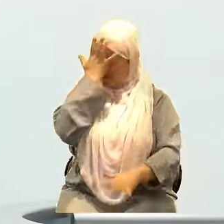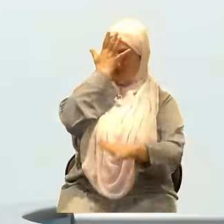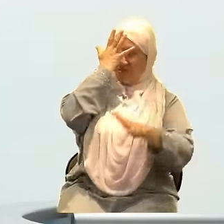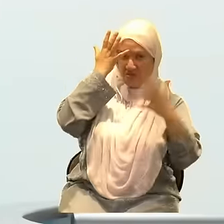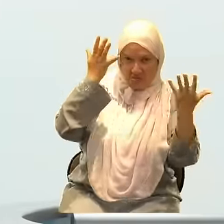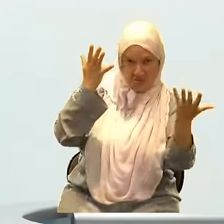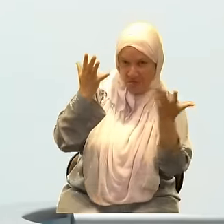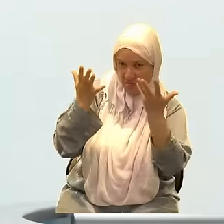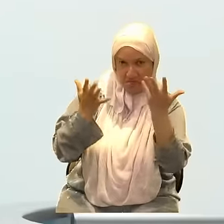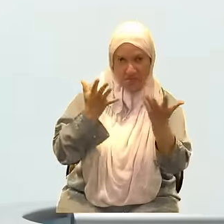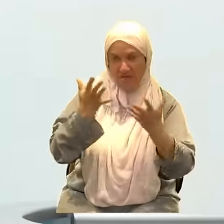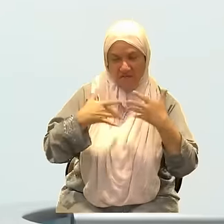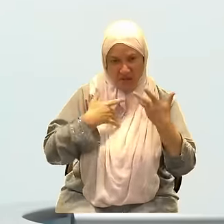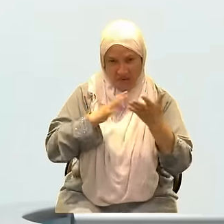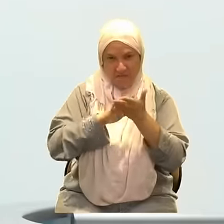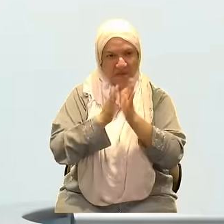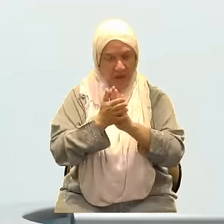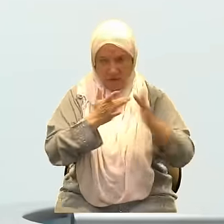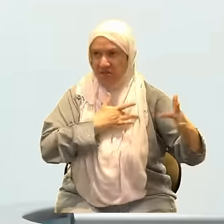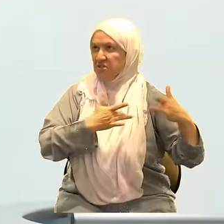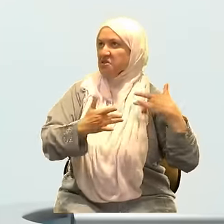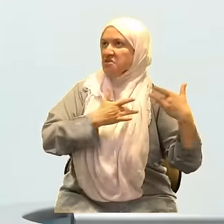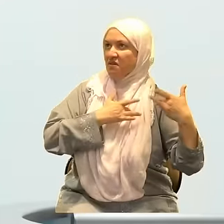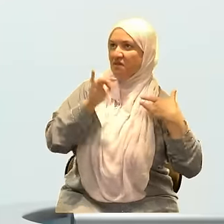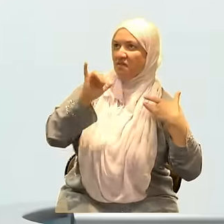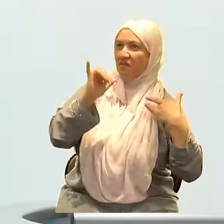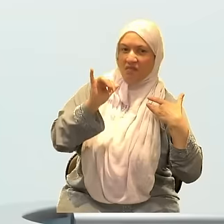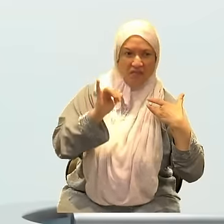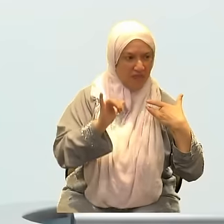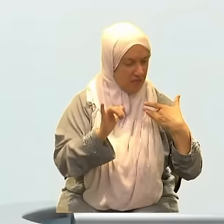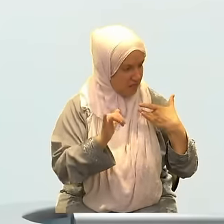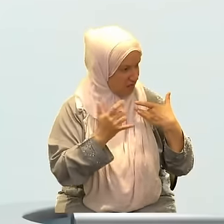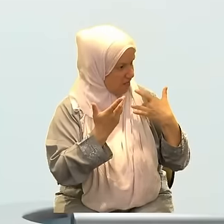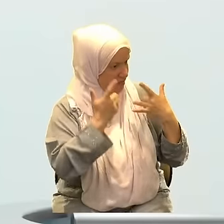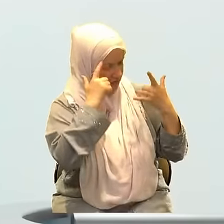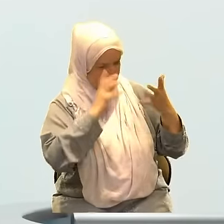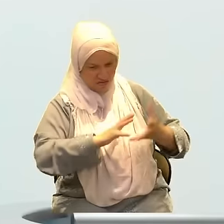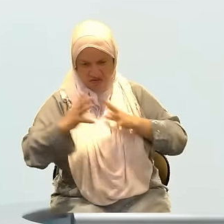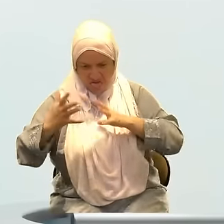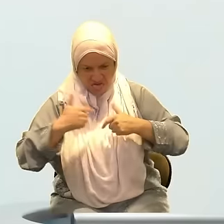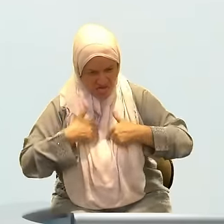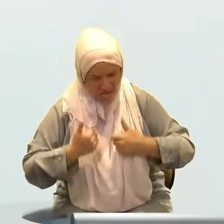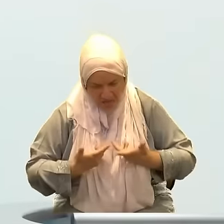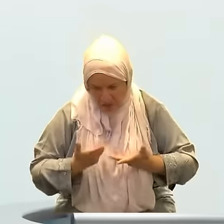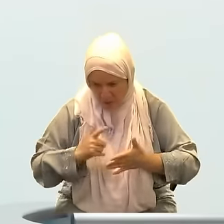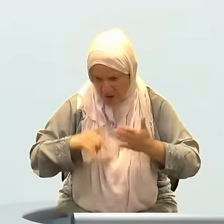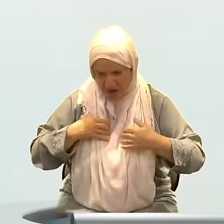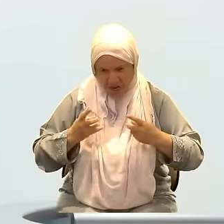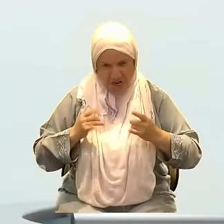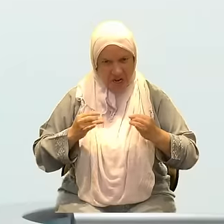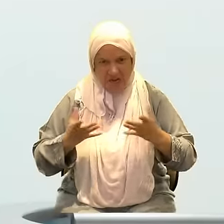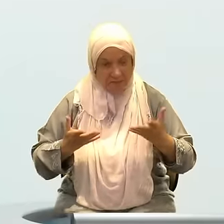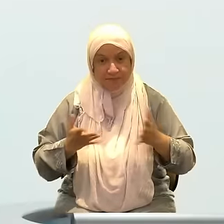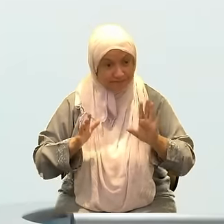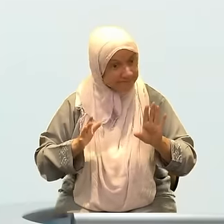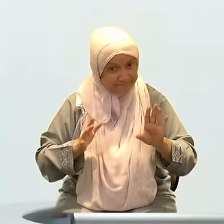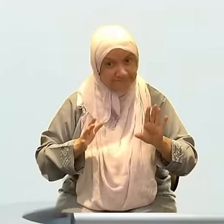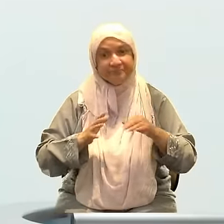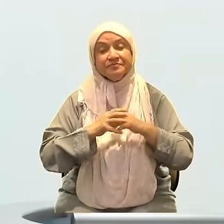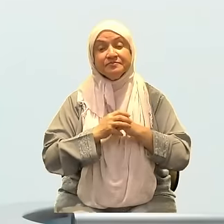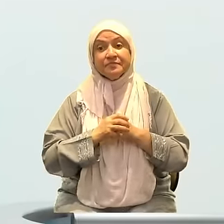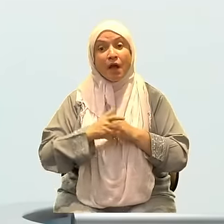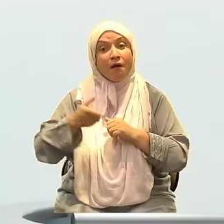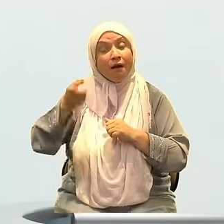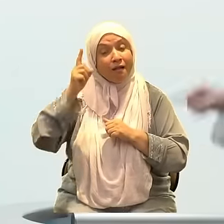get concerned when it's in my family. That's ghafla. And Allah subhanahu wa ta'ala usually describes al-ghafla. He associates it with the